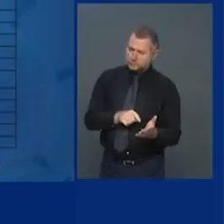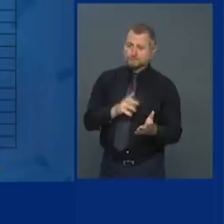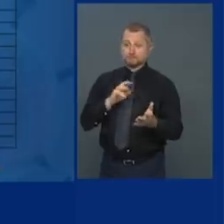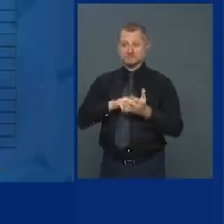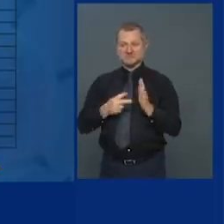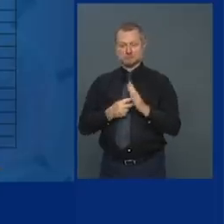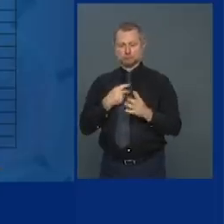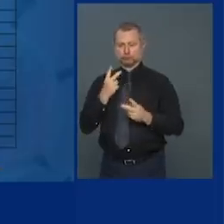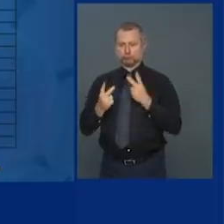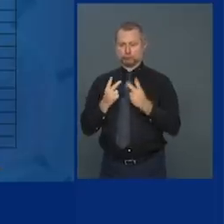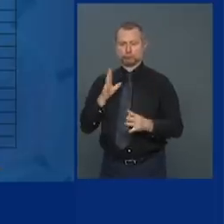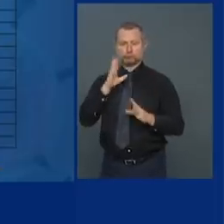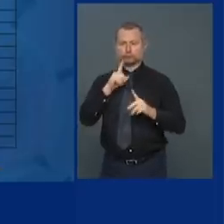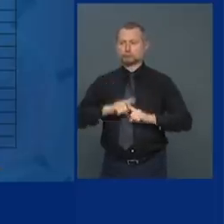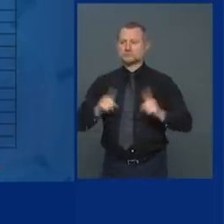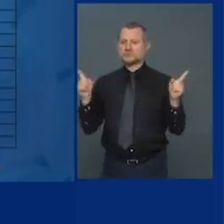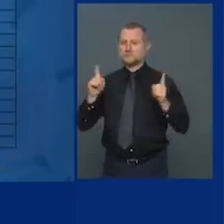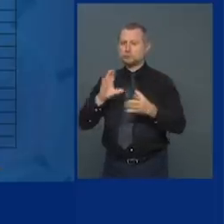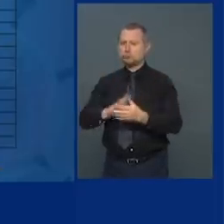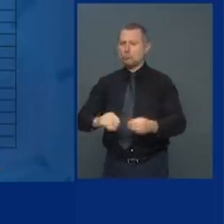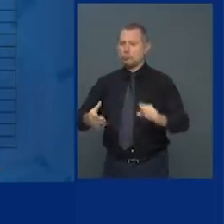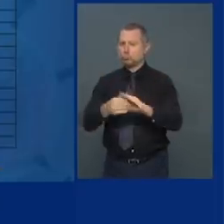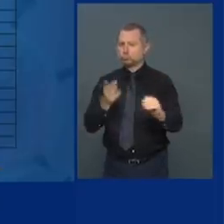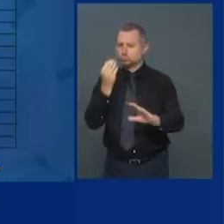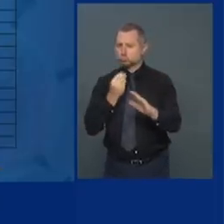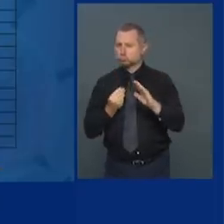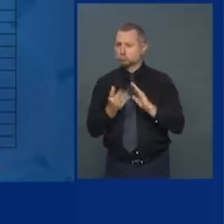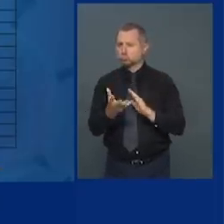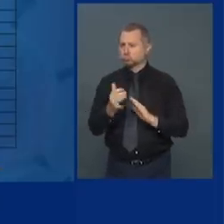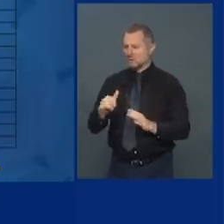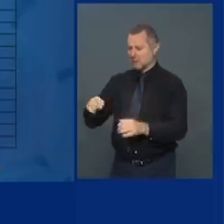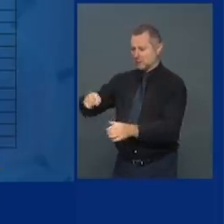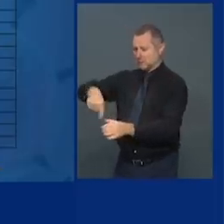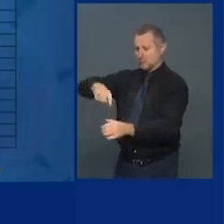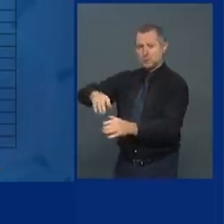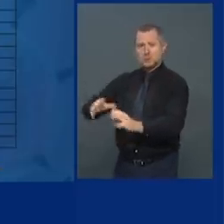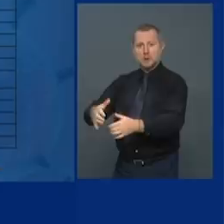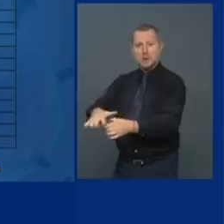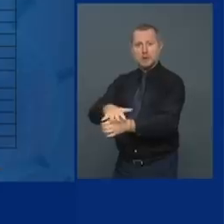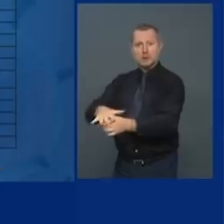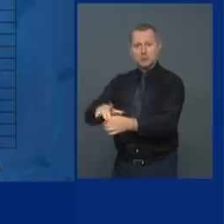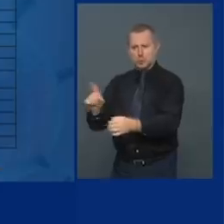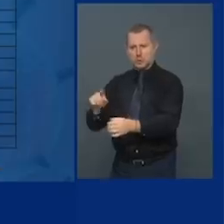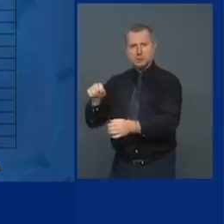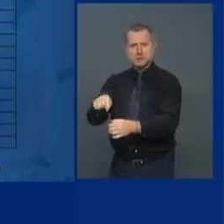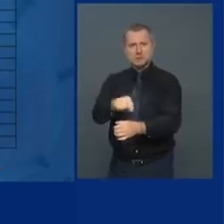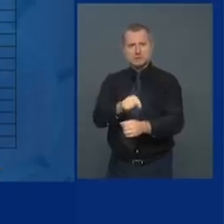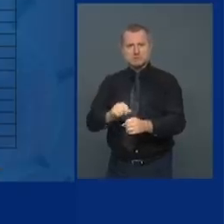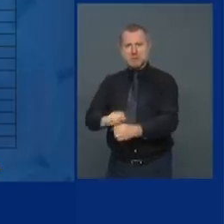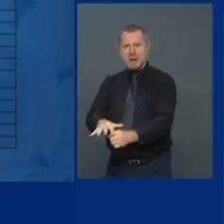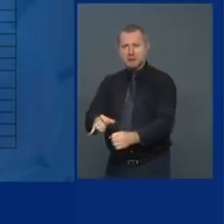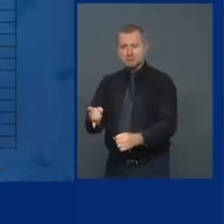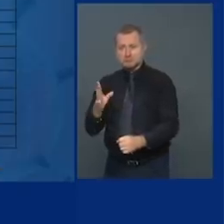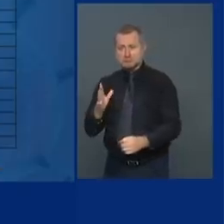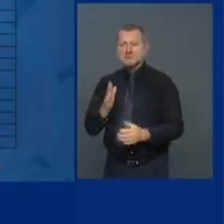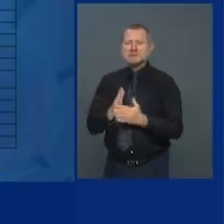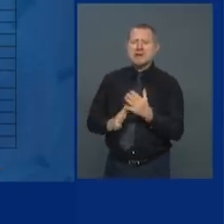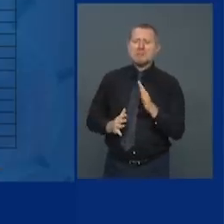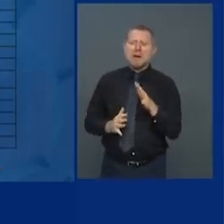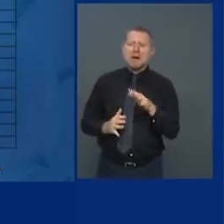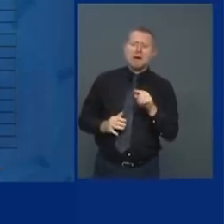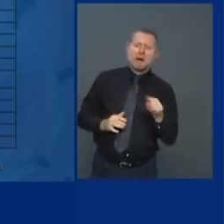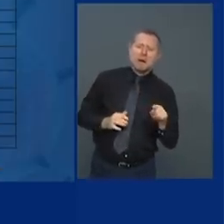much different story happening in these clusters. That's actually good news in some ways because